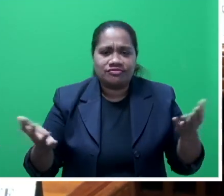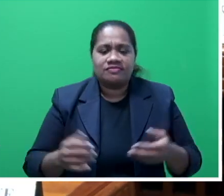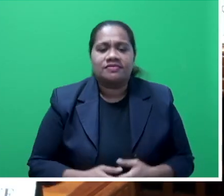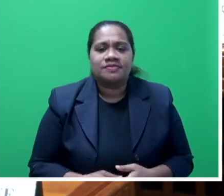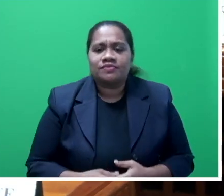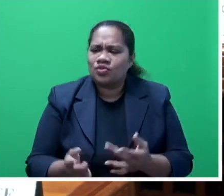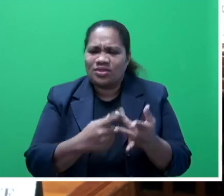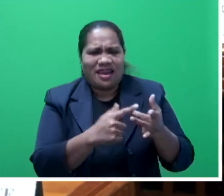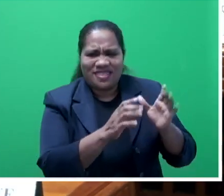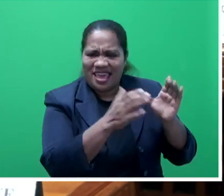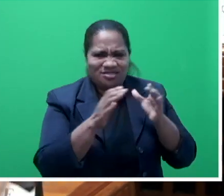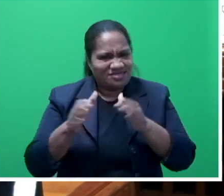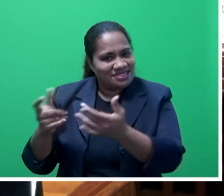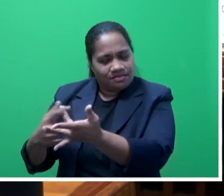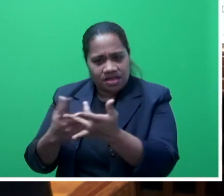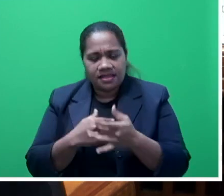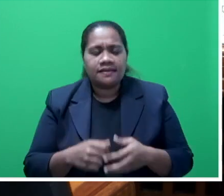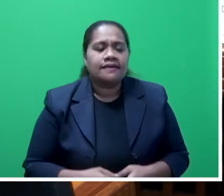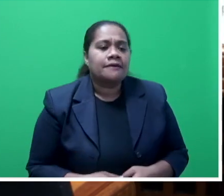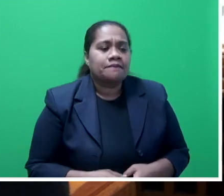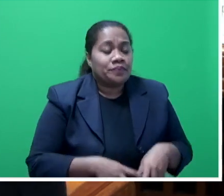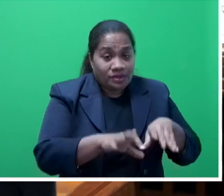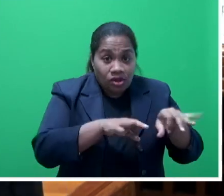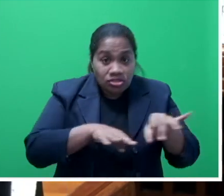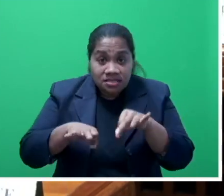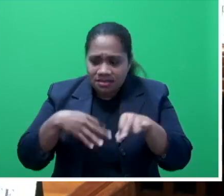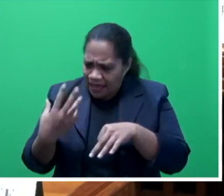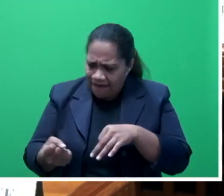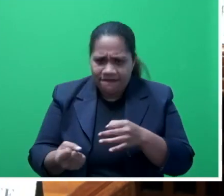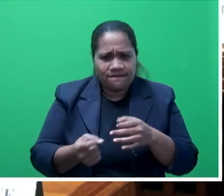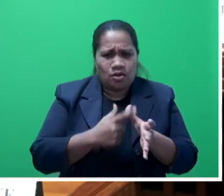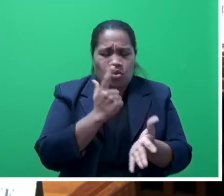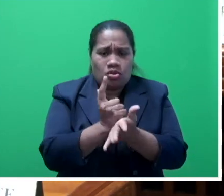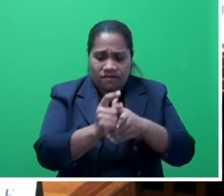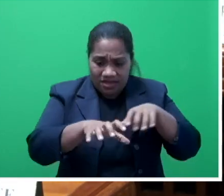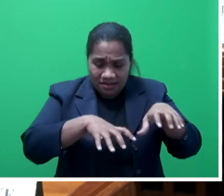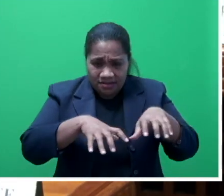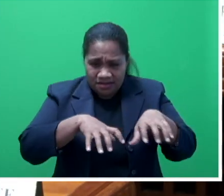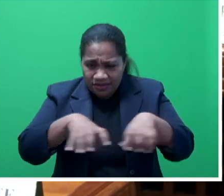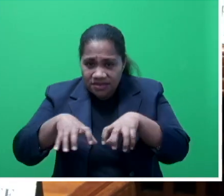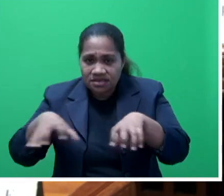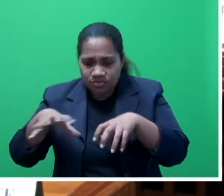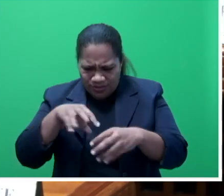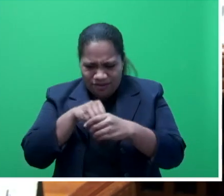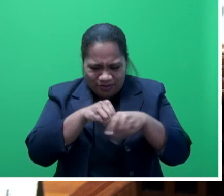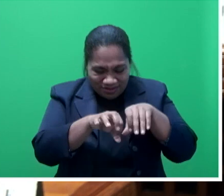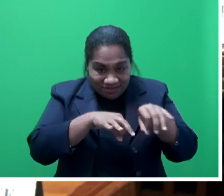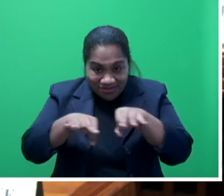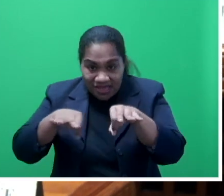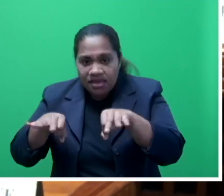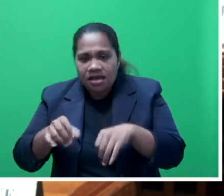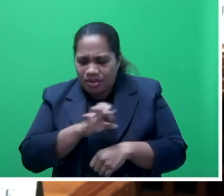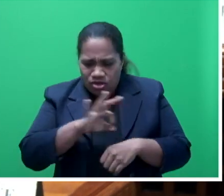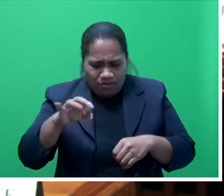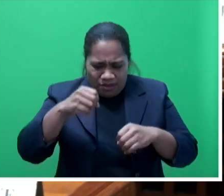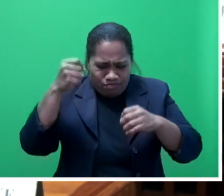Mr Speaker sir. Logistics as well. A lot of these activities involve a lot of logistics. I will not go into the details, but that's